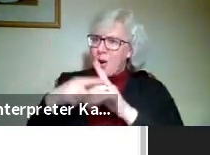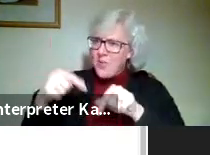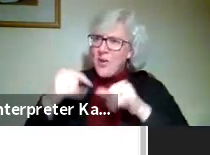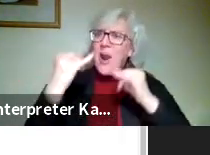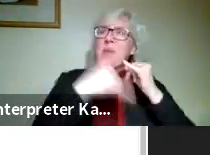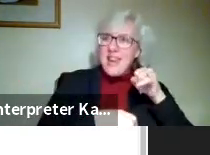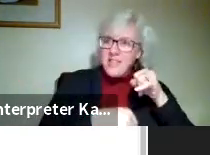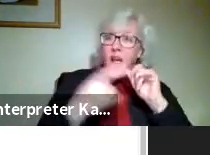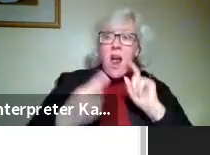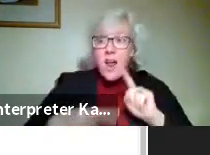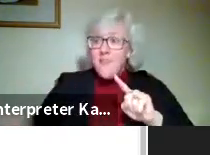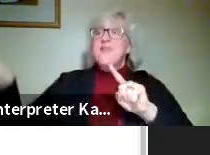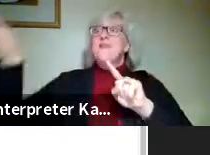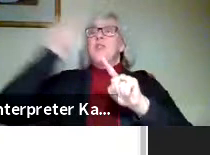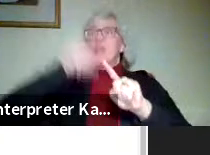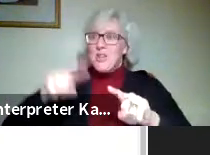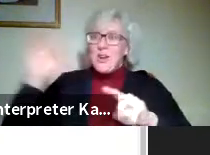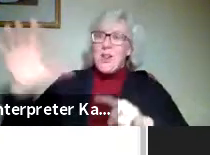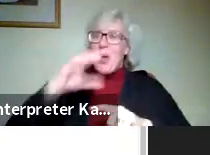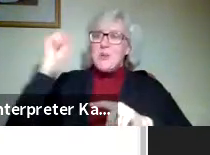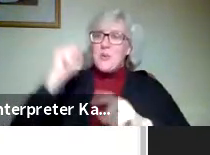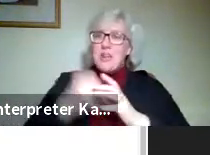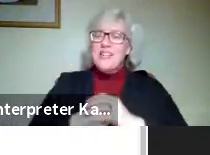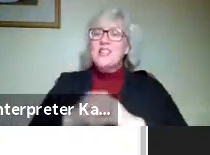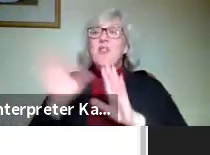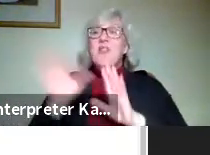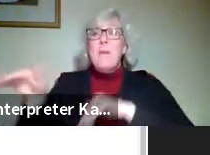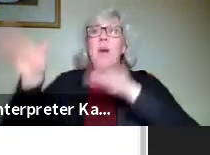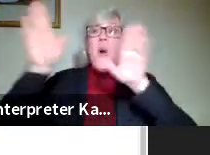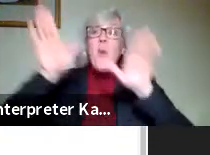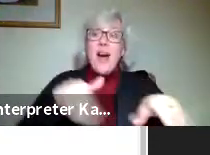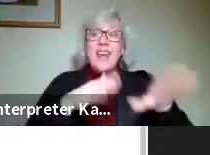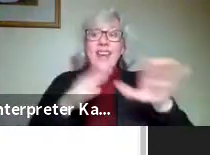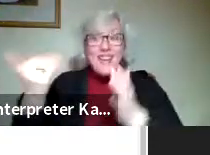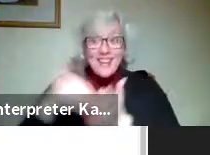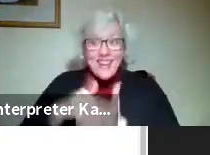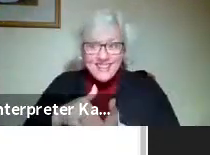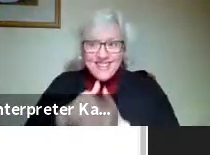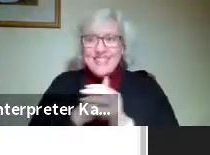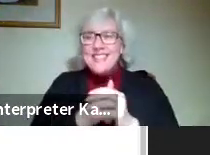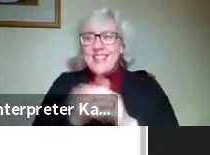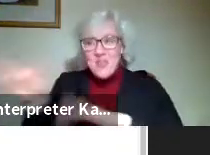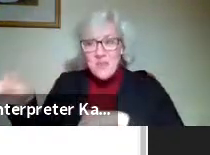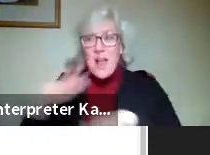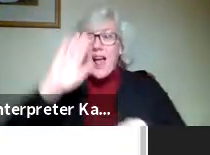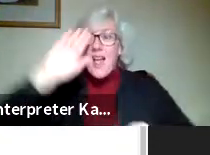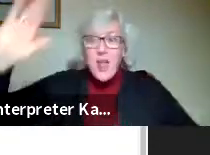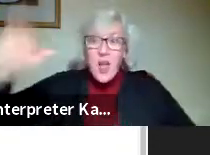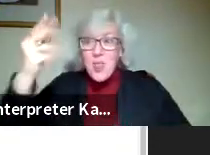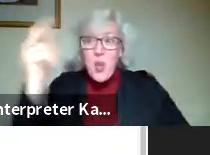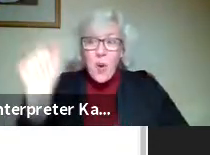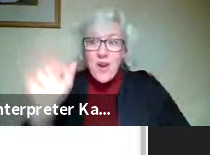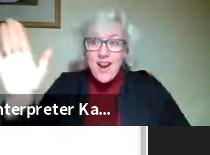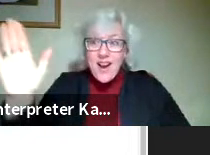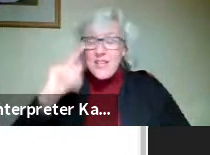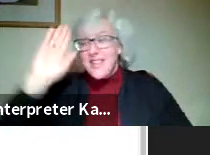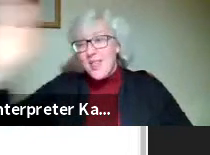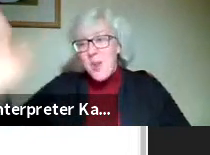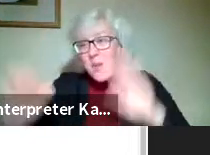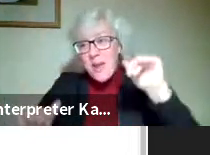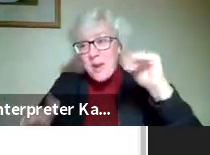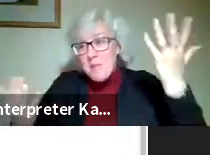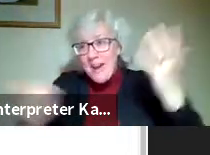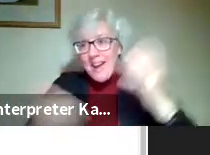is from it full circle, you guys. She is from cool how things always work out? Aloha. Aloha means hello and